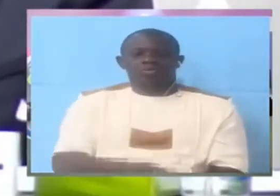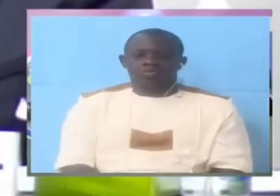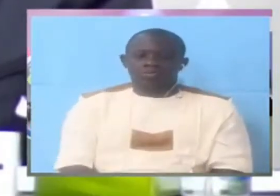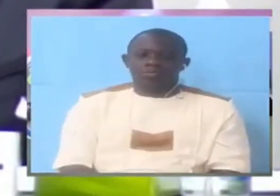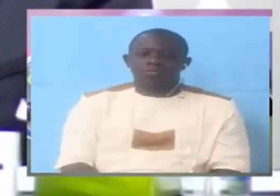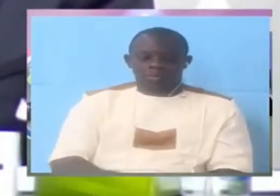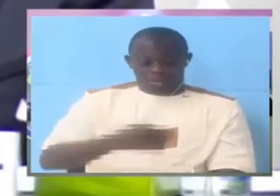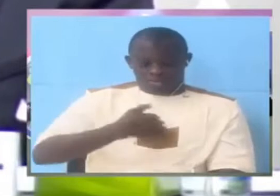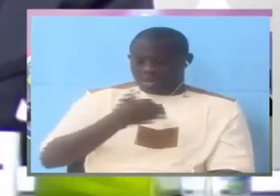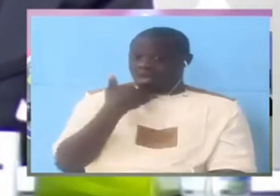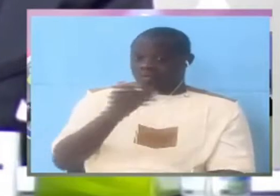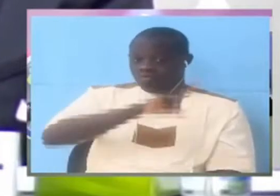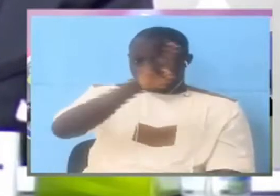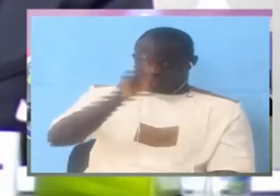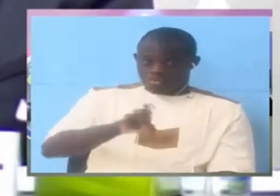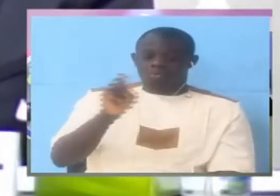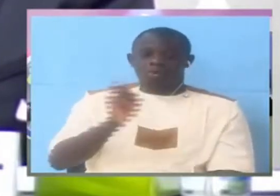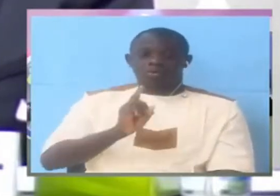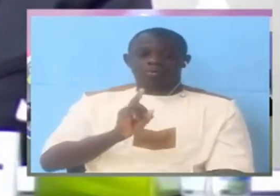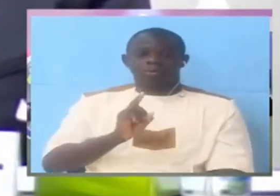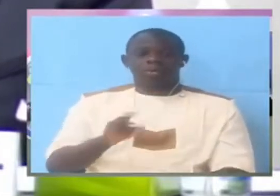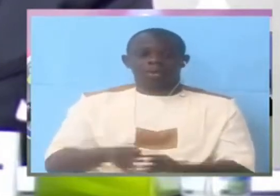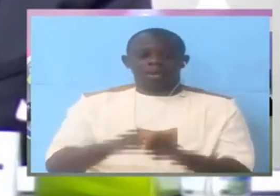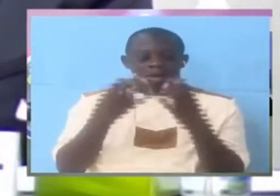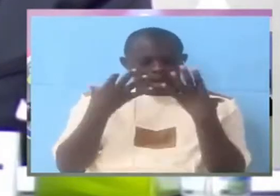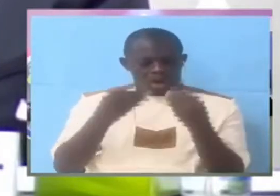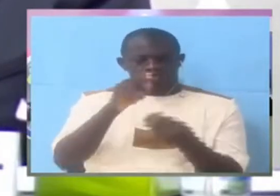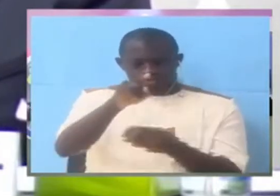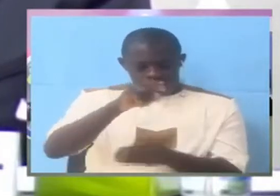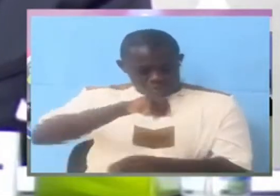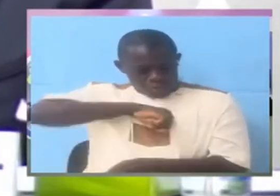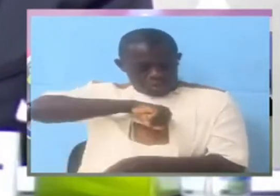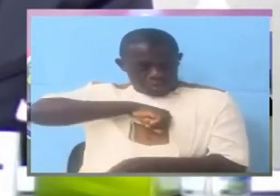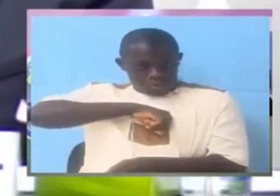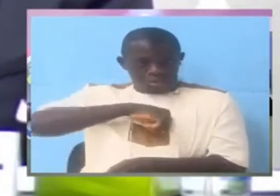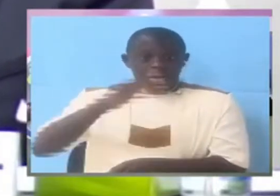My question is, how did you personally